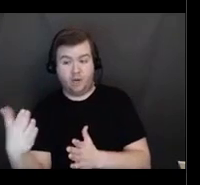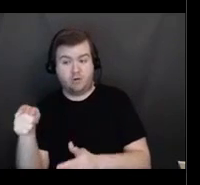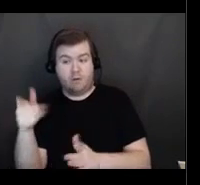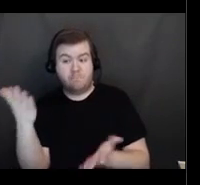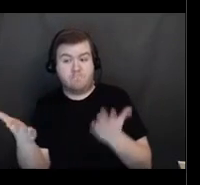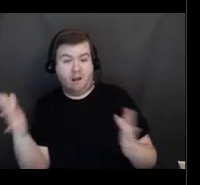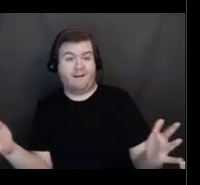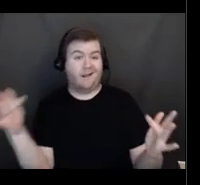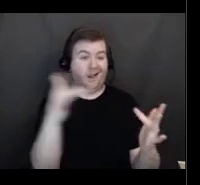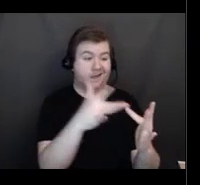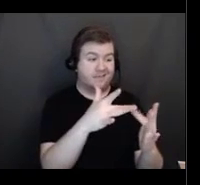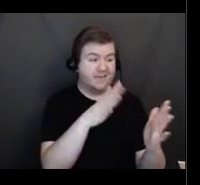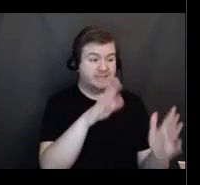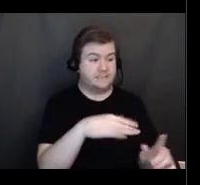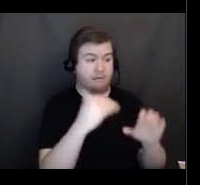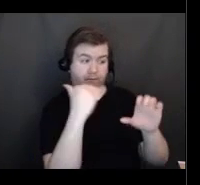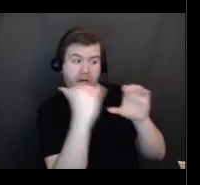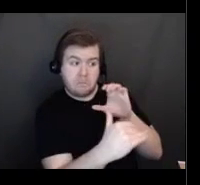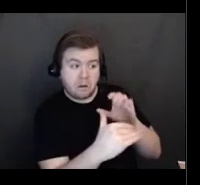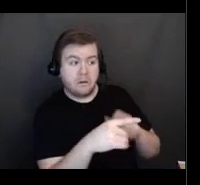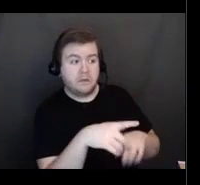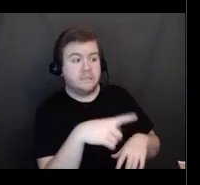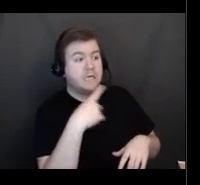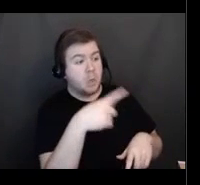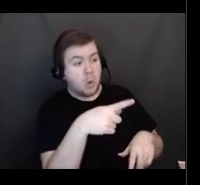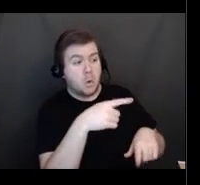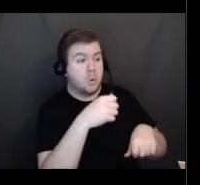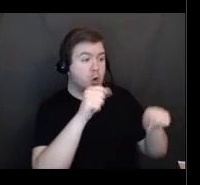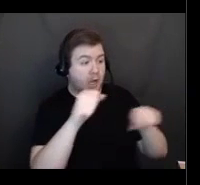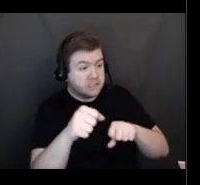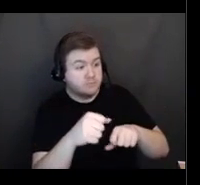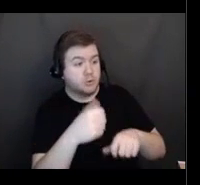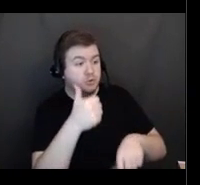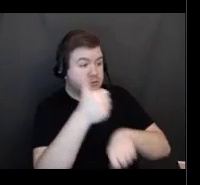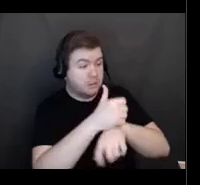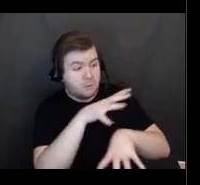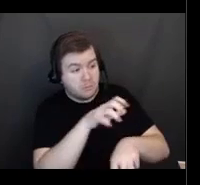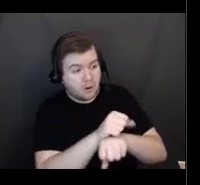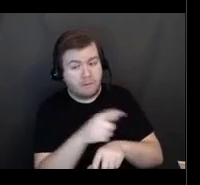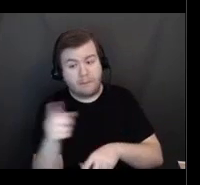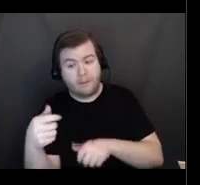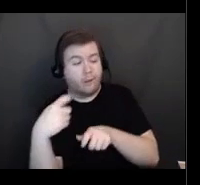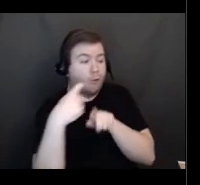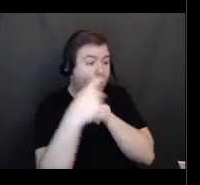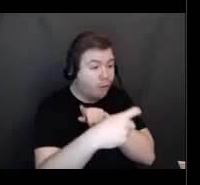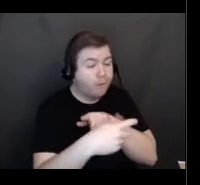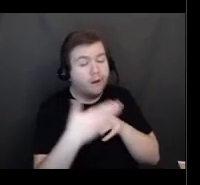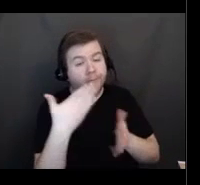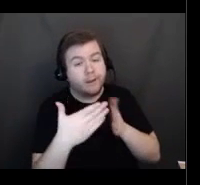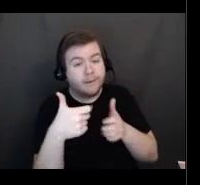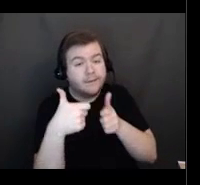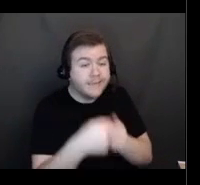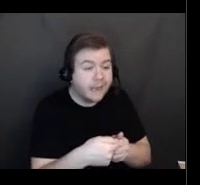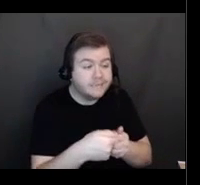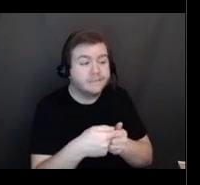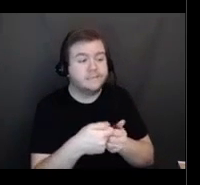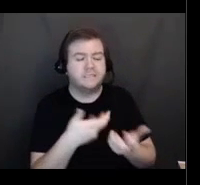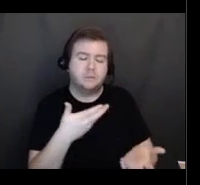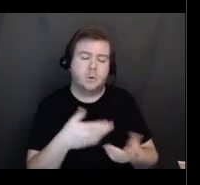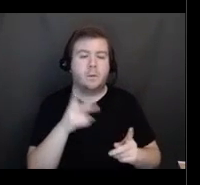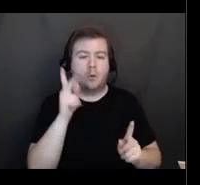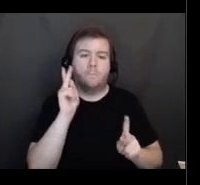They may send them an email. They may call them or they may text them. So there, there's folks that are